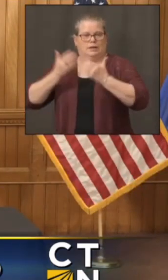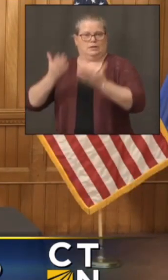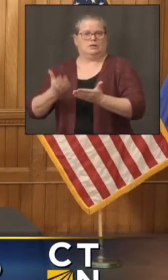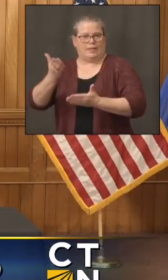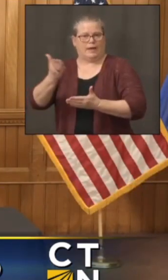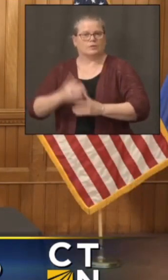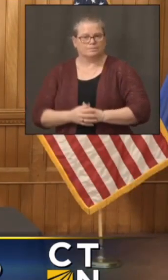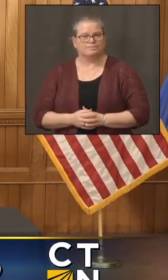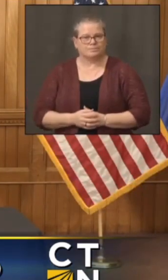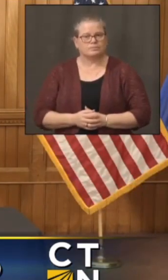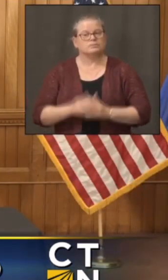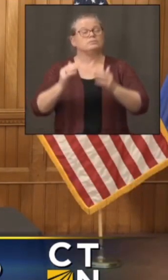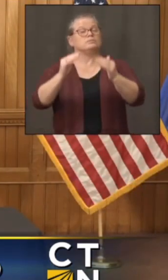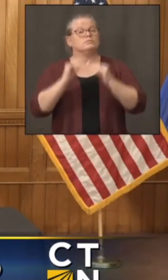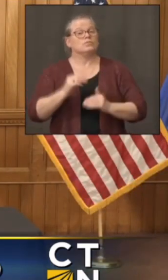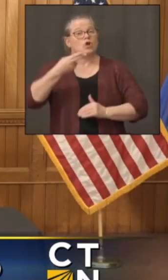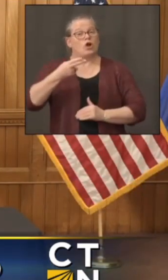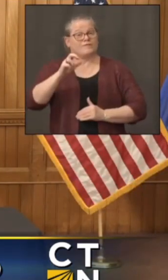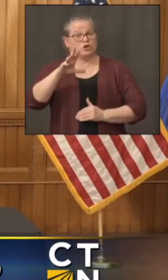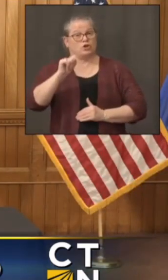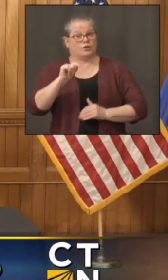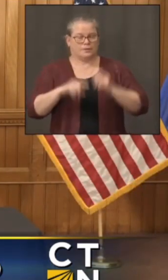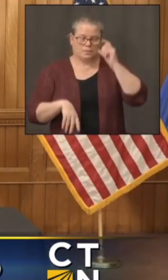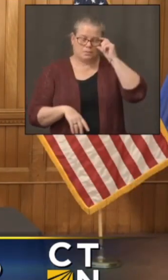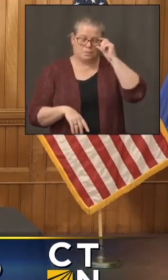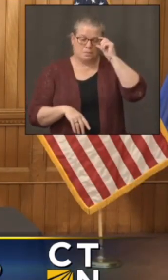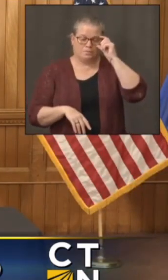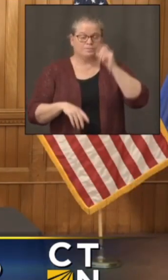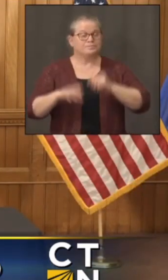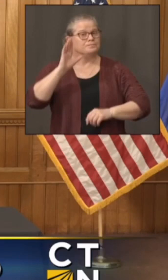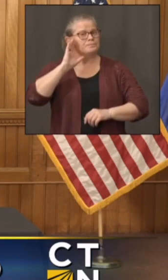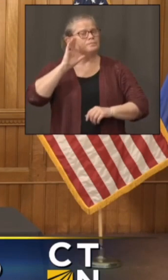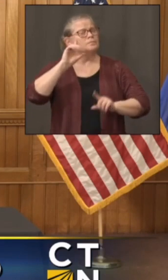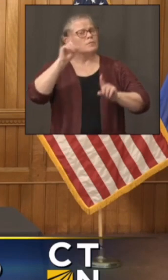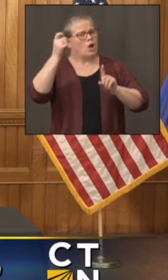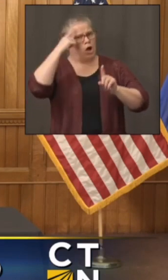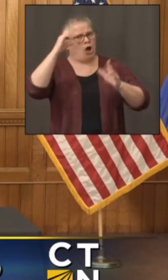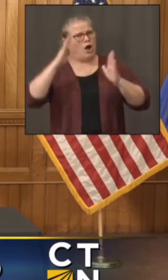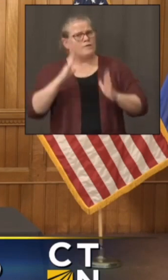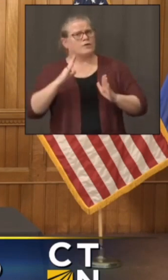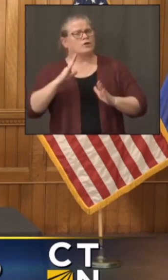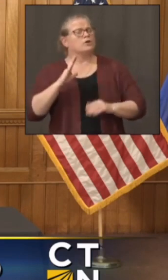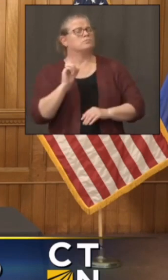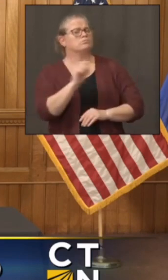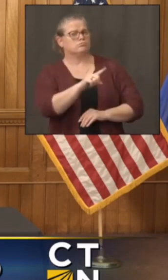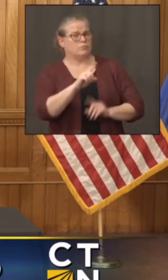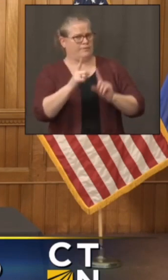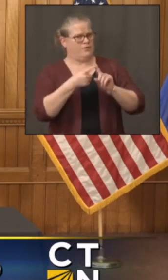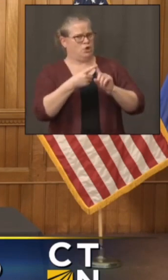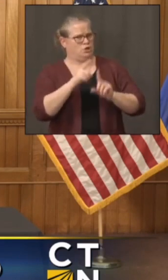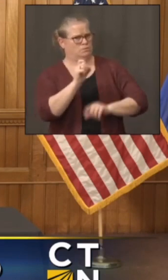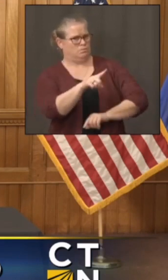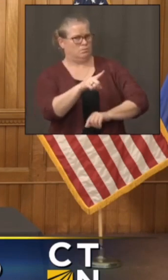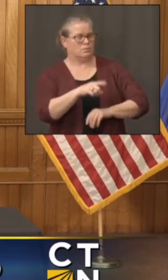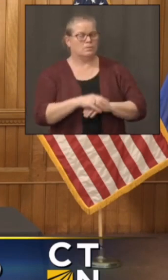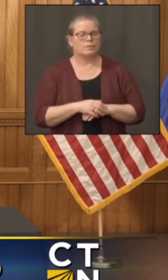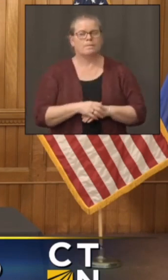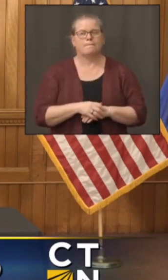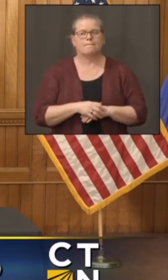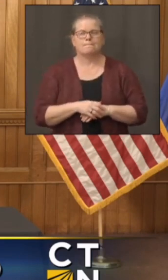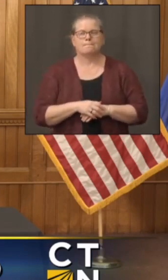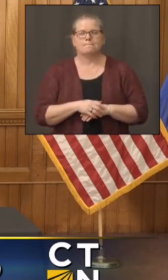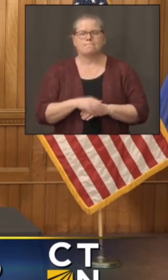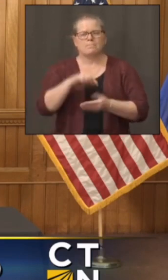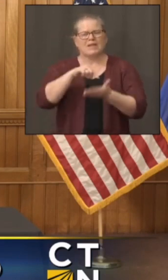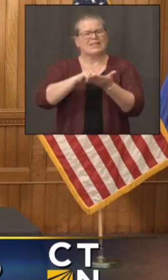Hey, everyone. This is Emily Brindley from The Current. Governor, I'd like to ask a question for you first. You mentioned earlier this week, I think it was on Tuesday,